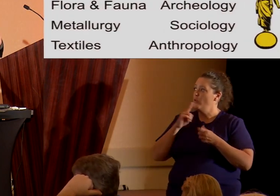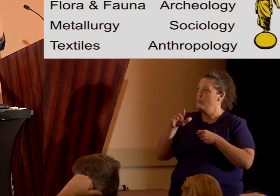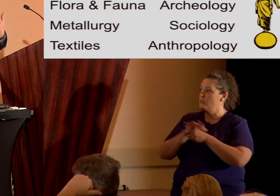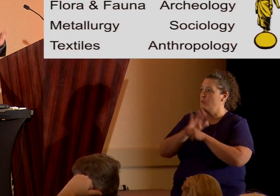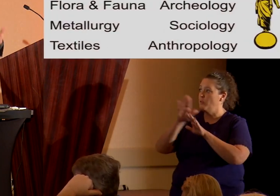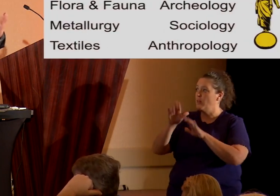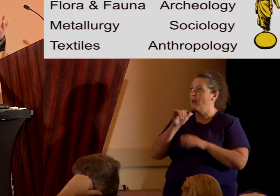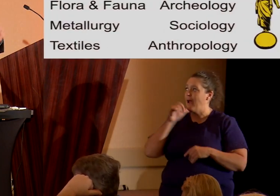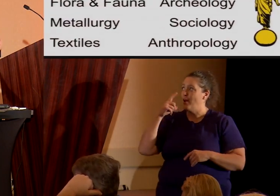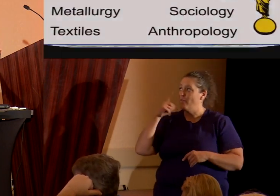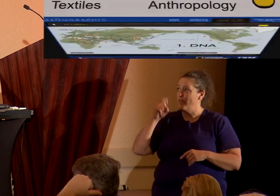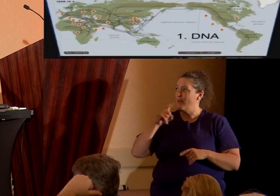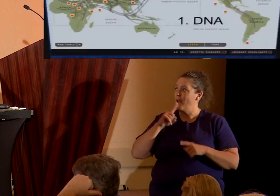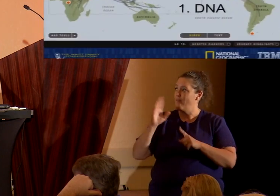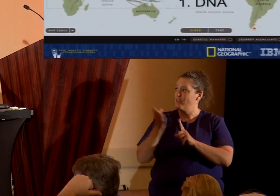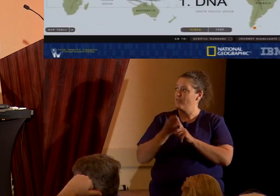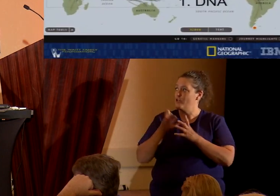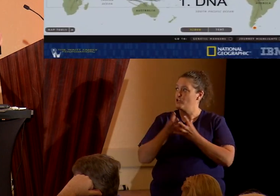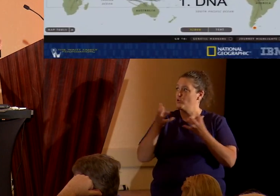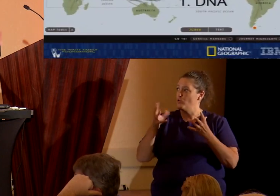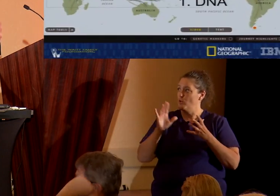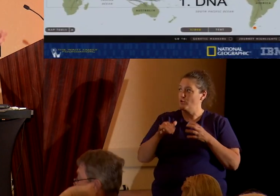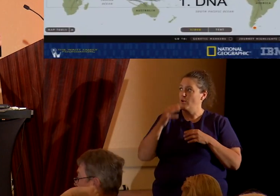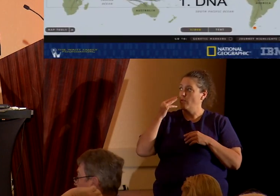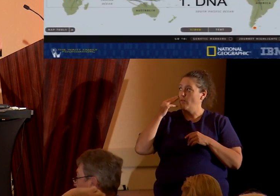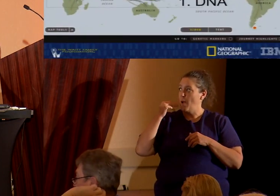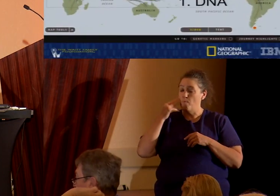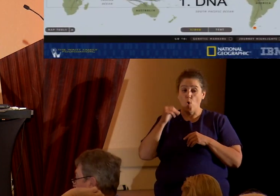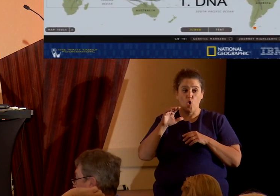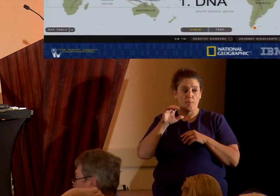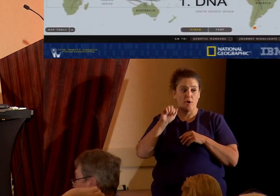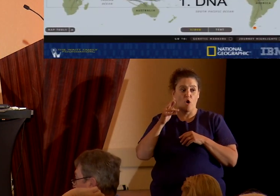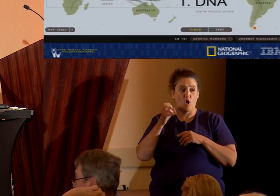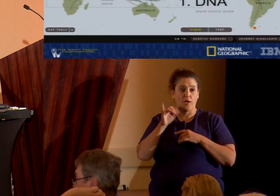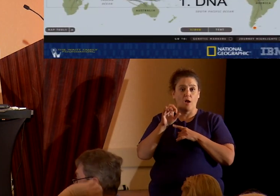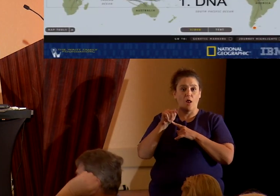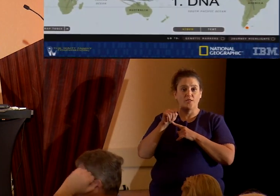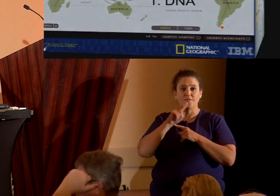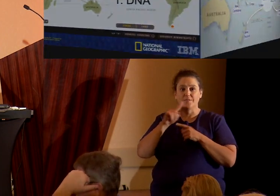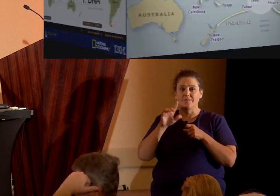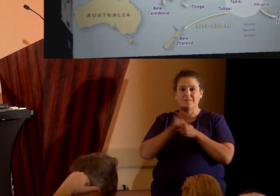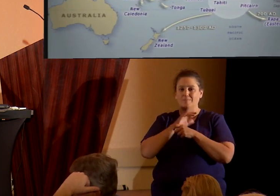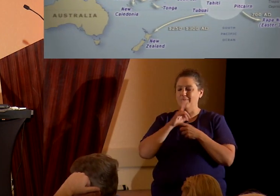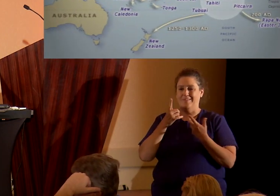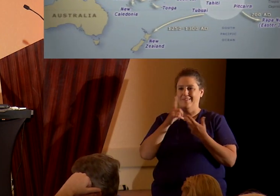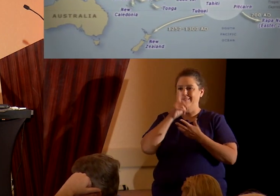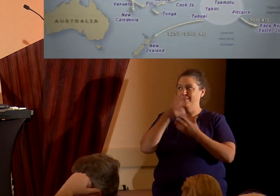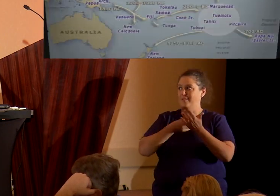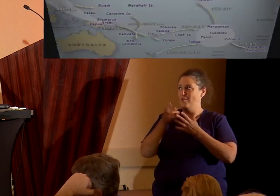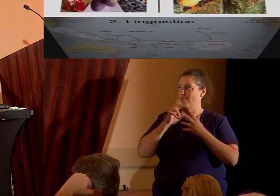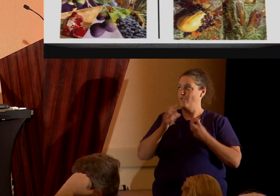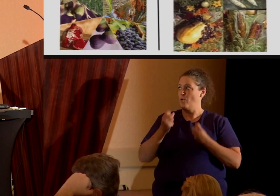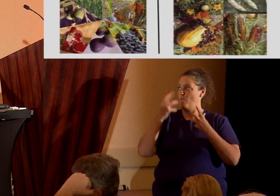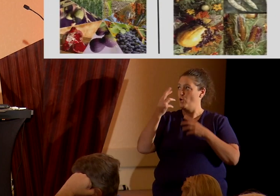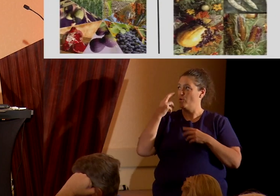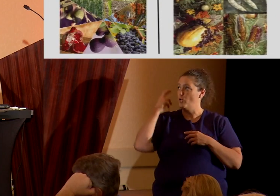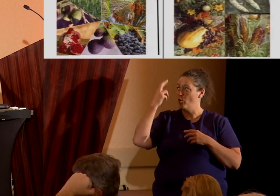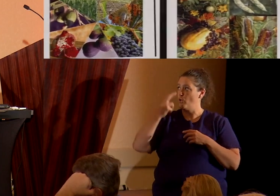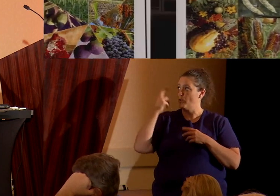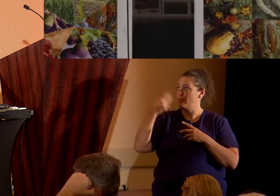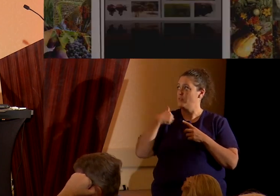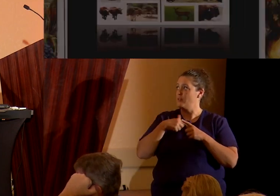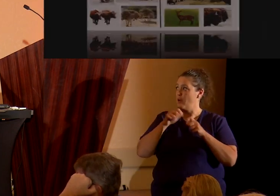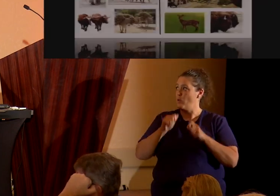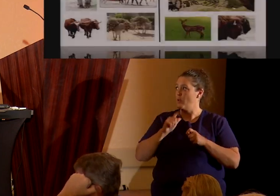don't think I have to convince you too hard that Mormon archaeology is a complete oxymoron for multiple, multiple reasons that we can